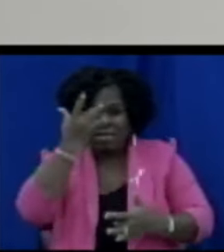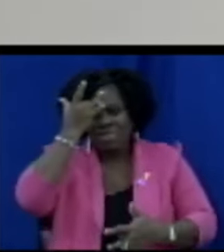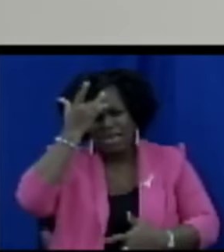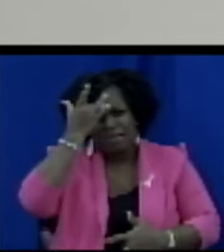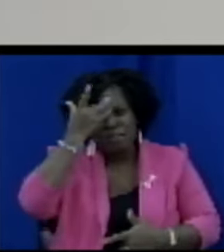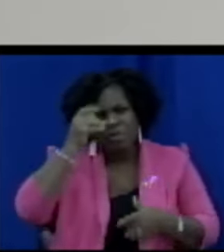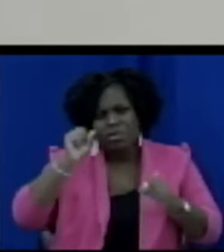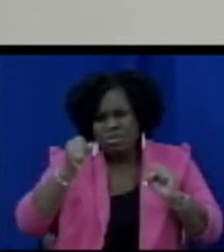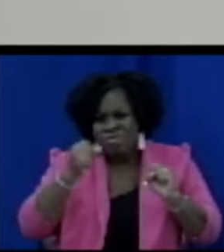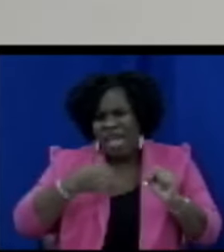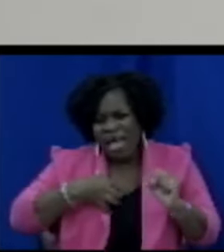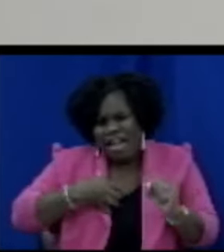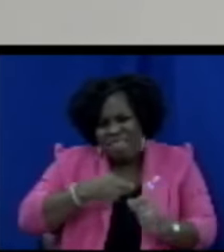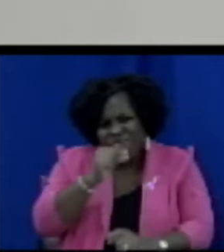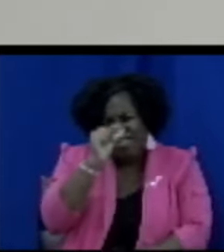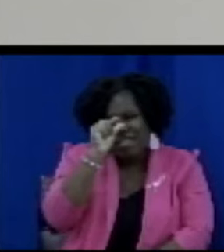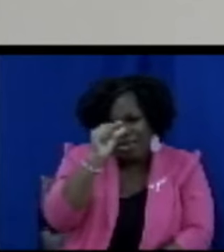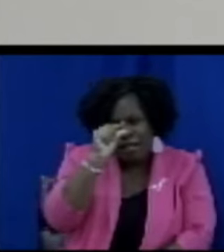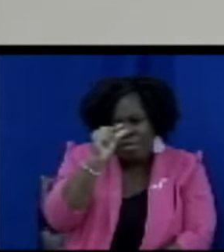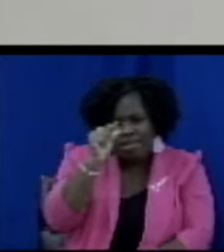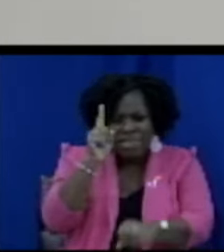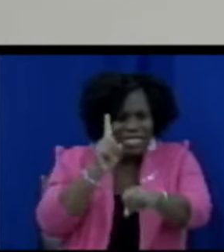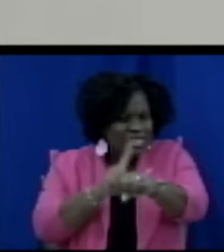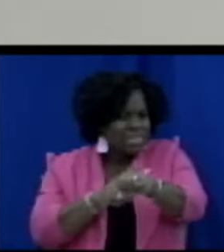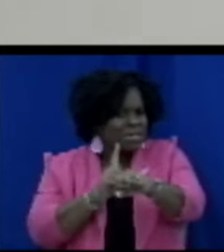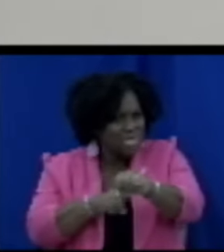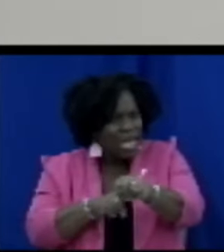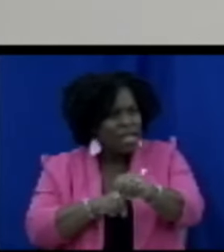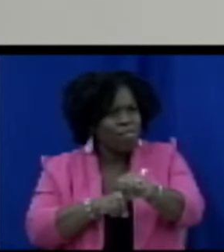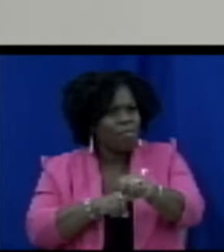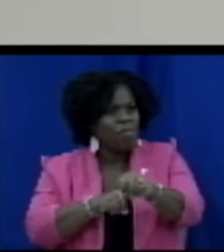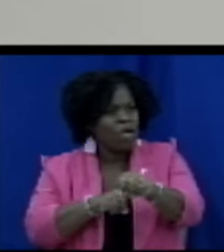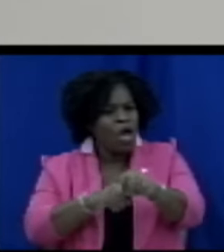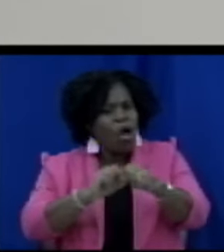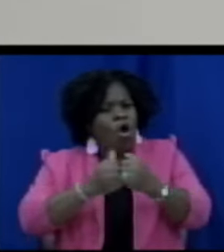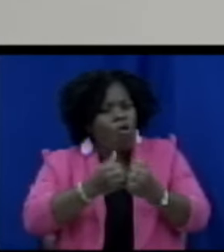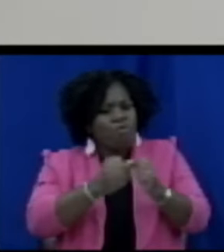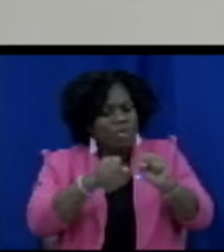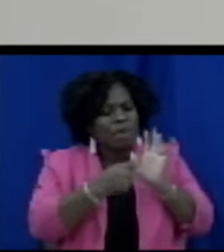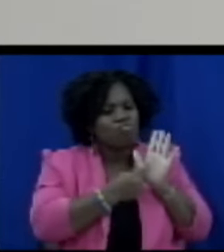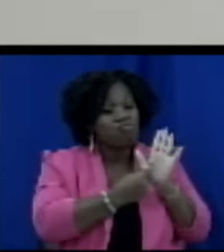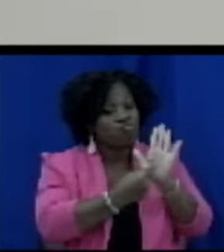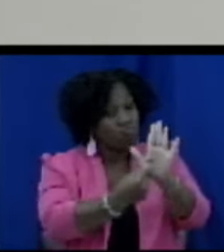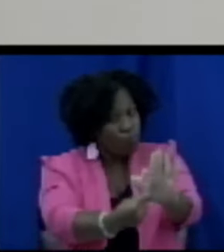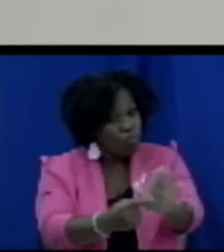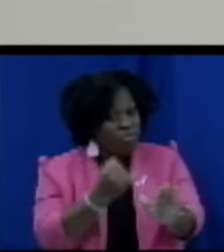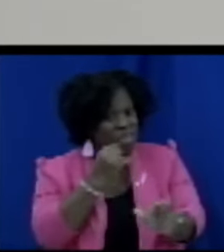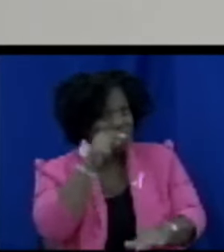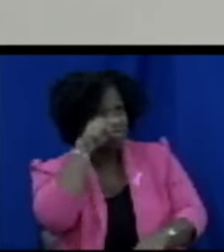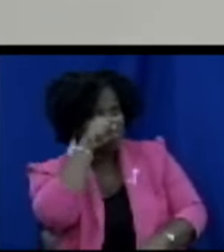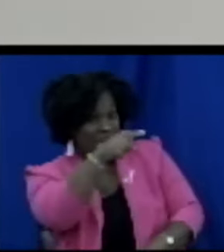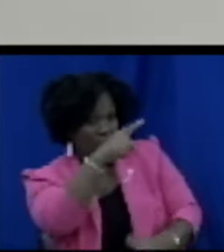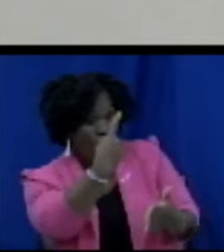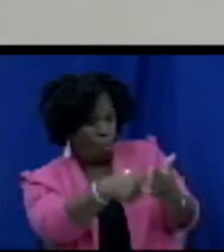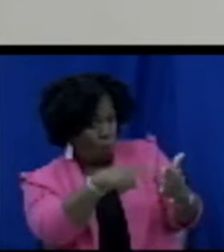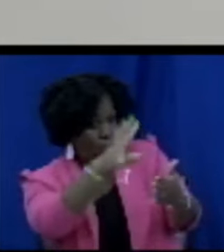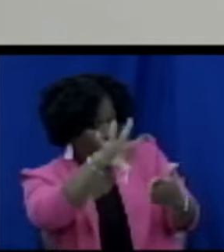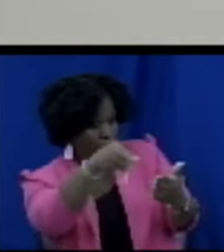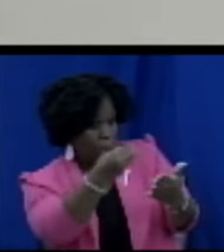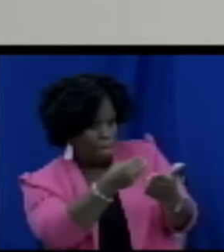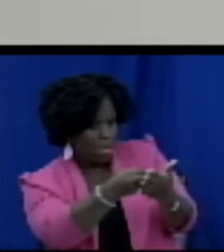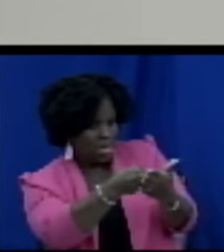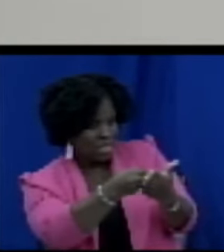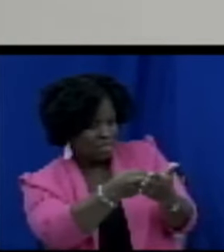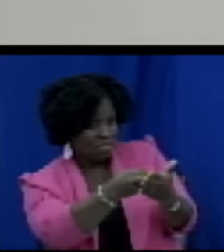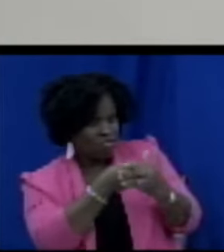there's a thin line as to how you can prove whether or not it was that particular product that you